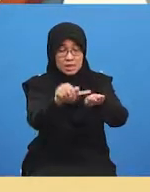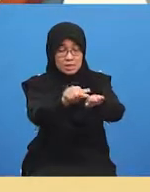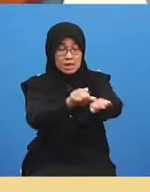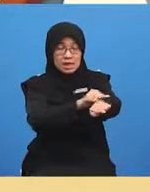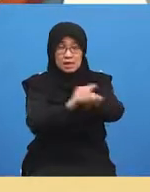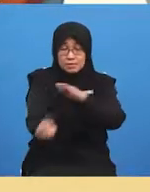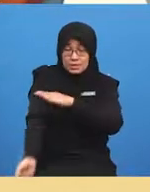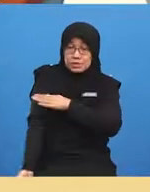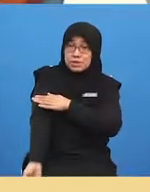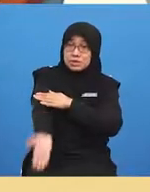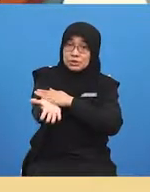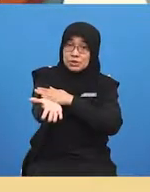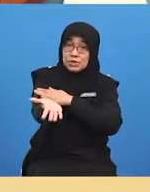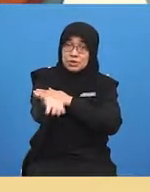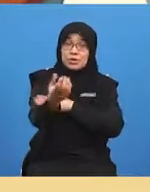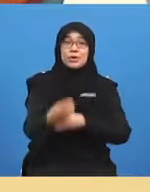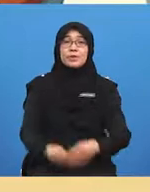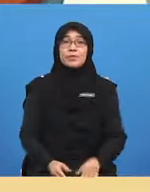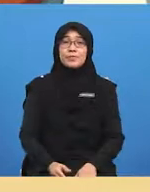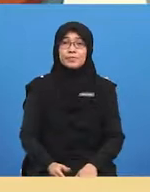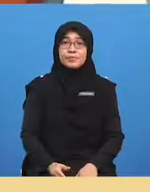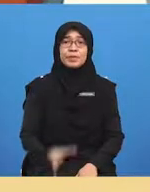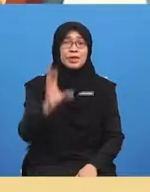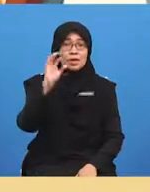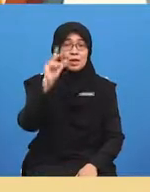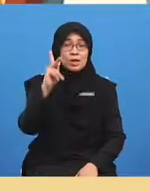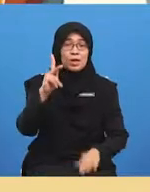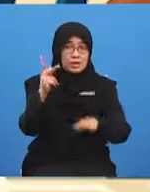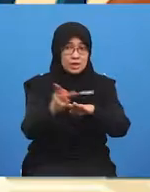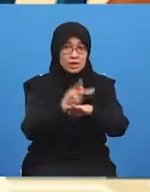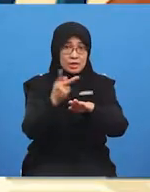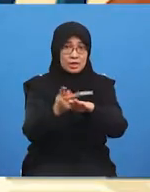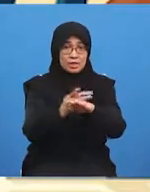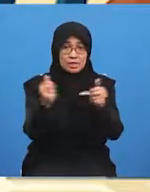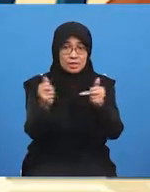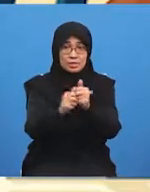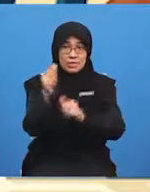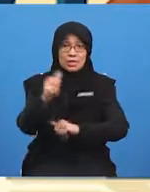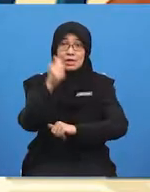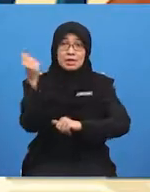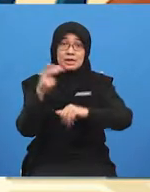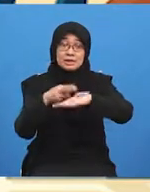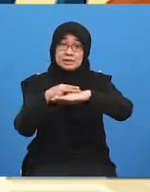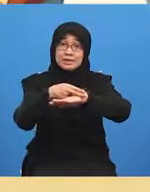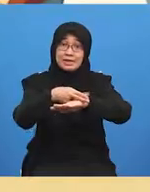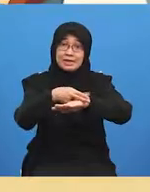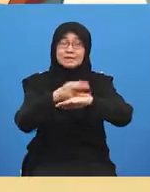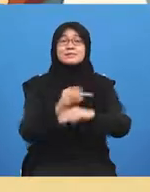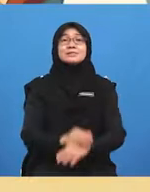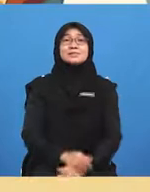give it a try boys and girls practice with your other hand see i can do it